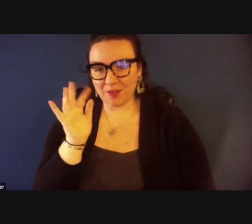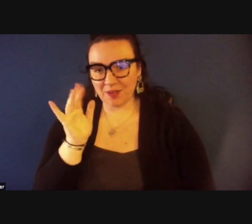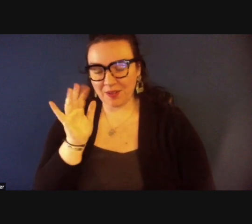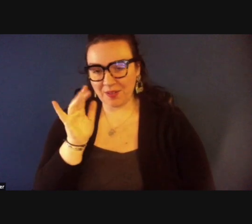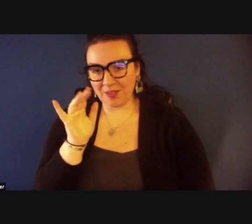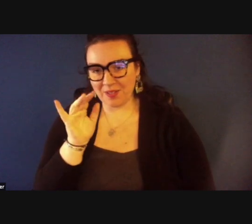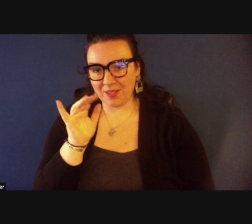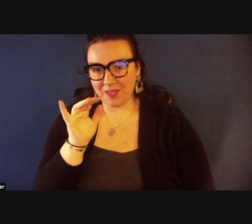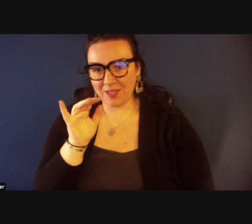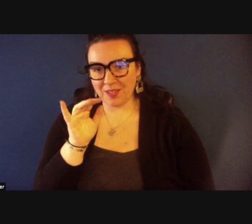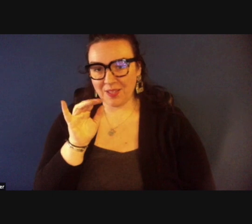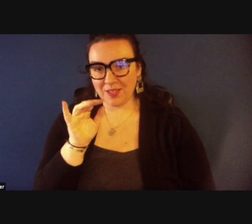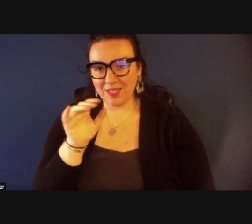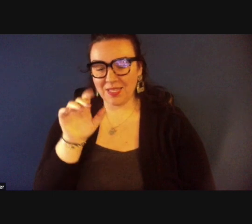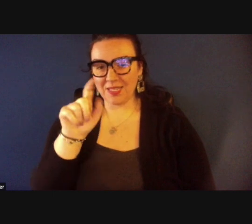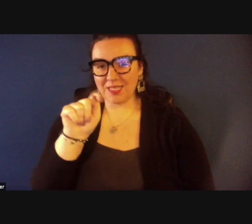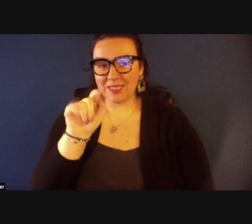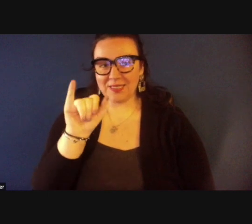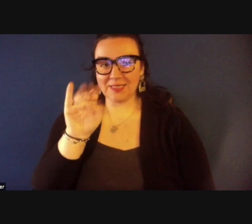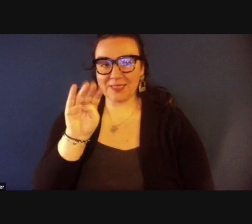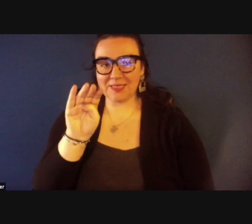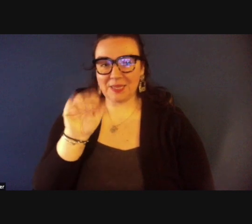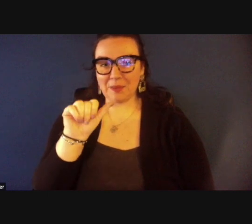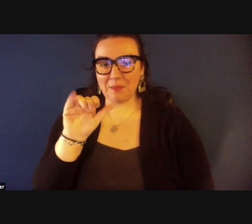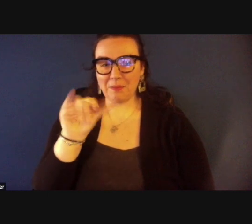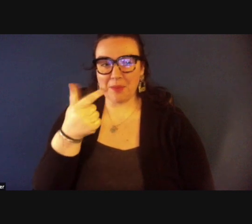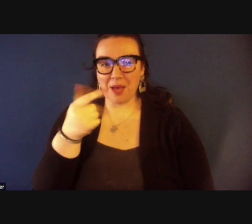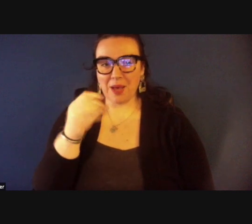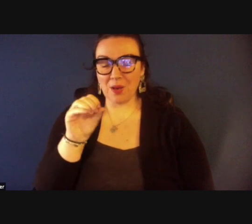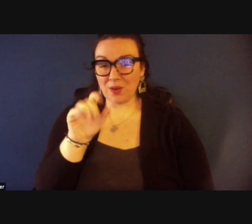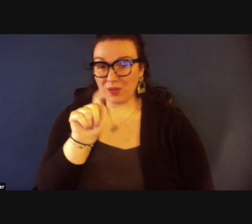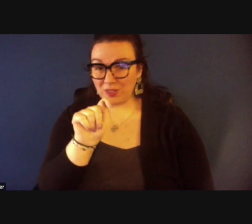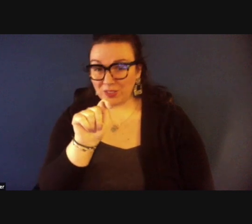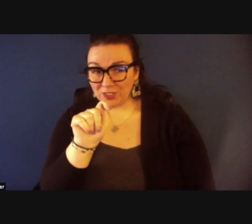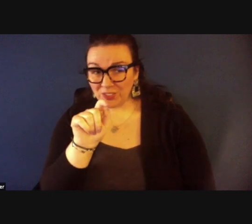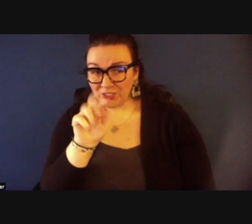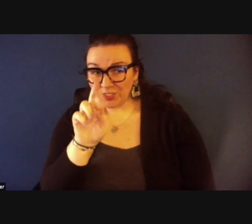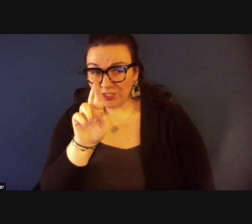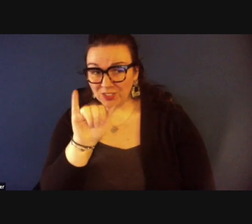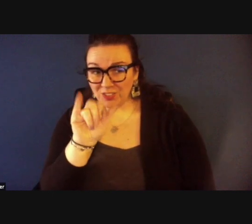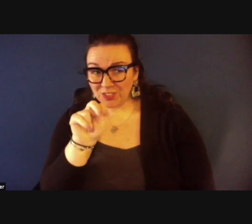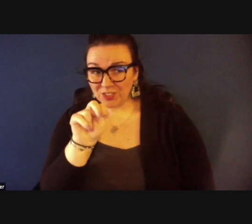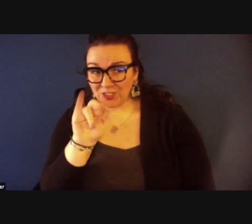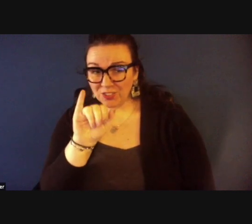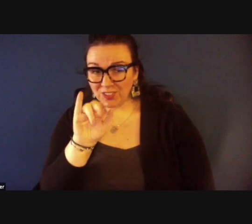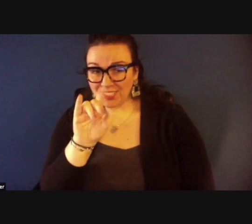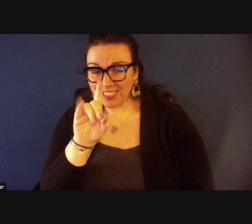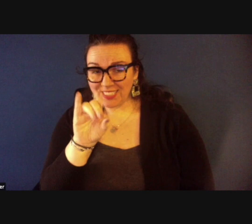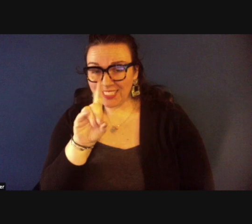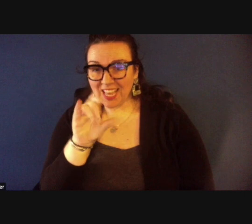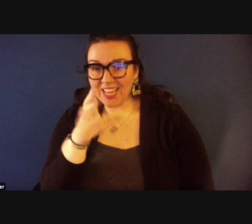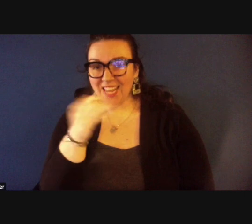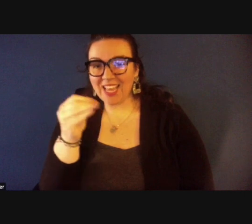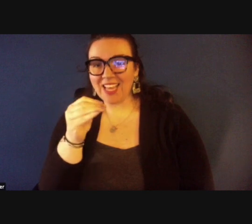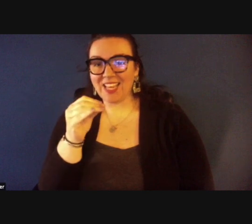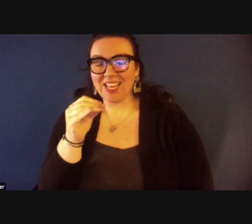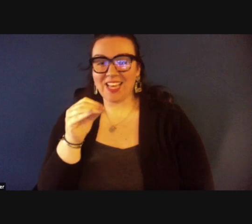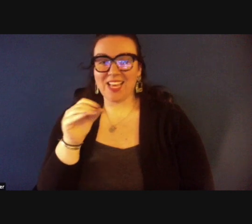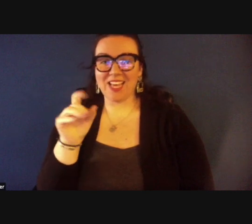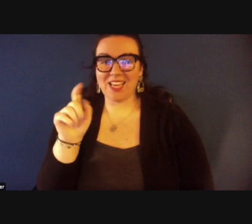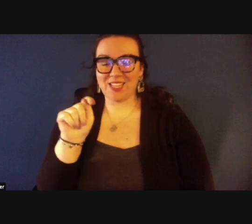timba timbago there's trinidad trinidad and timbago